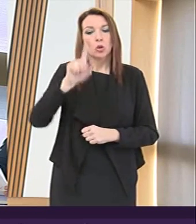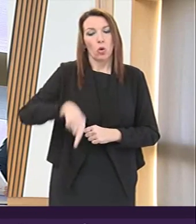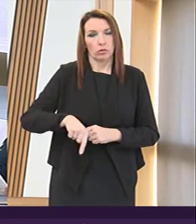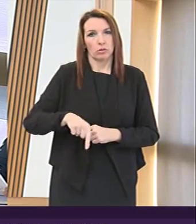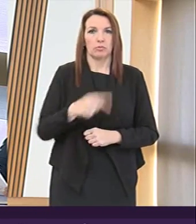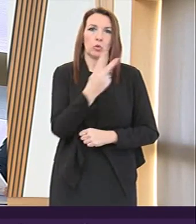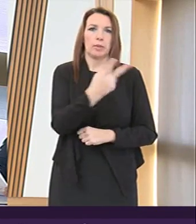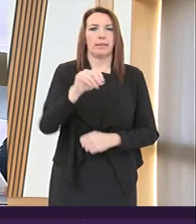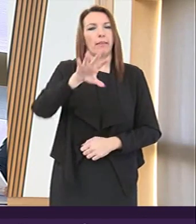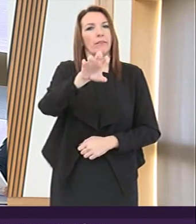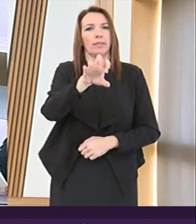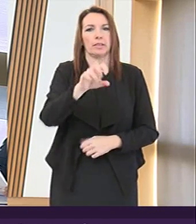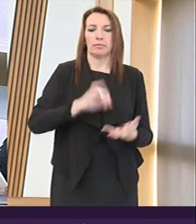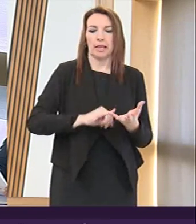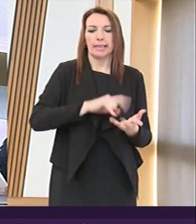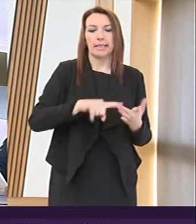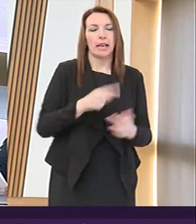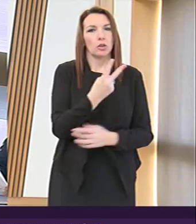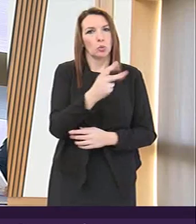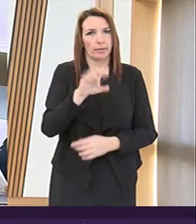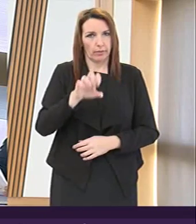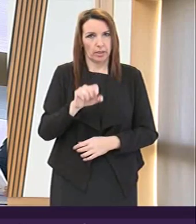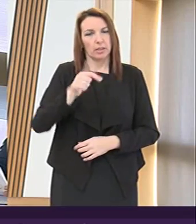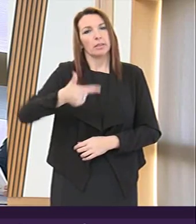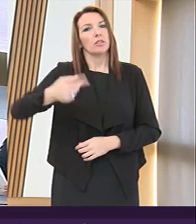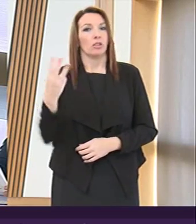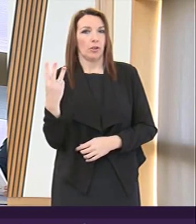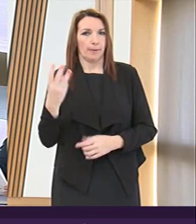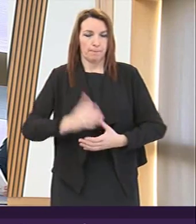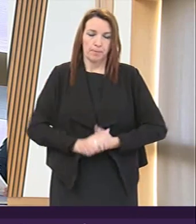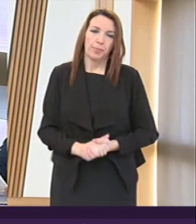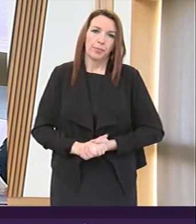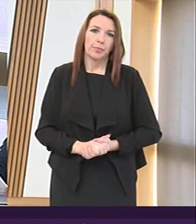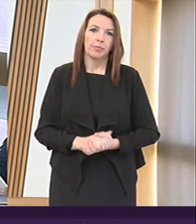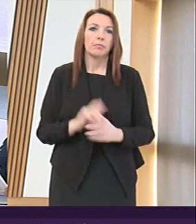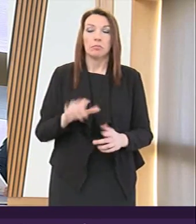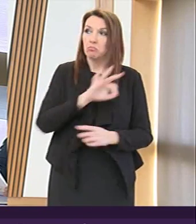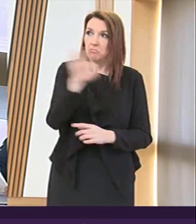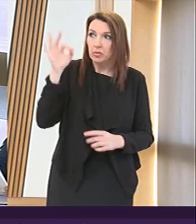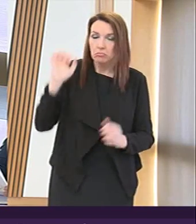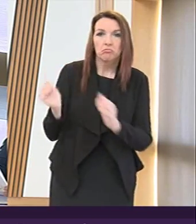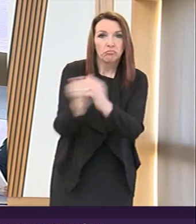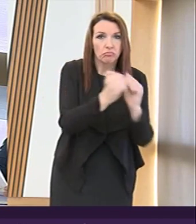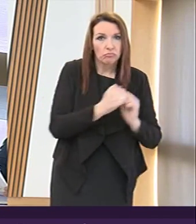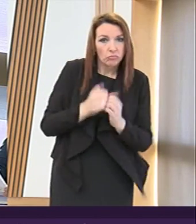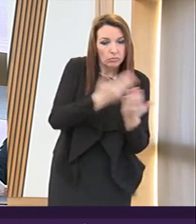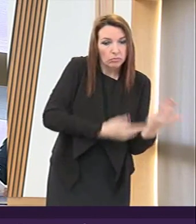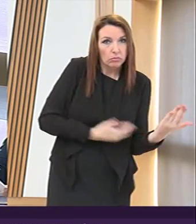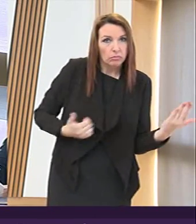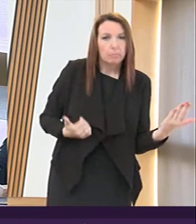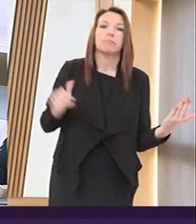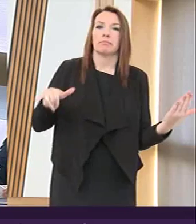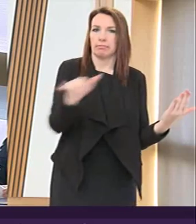2015 SSI 2015 73 is the committee content with these instruments please